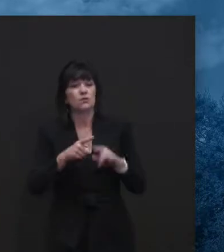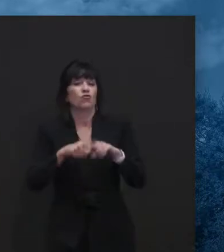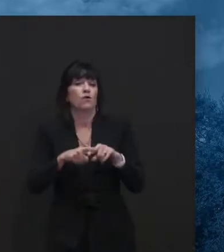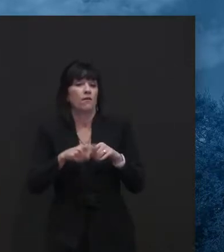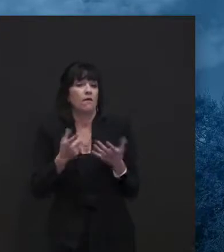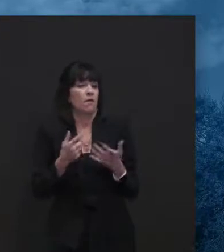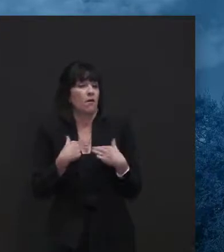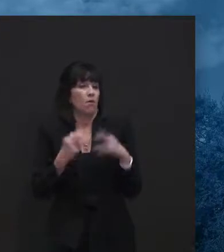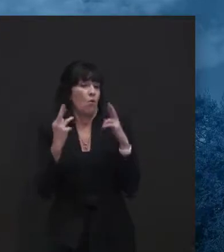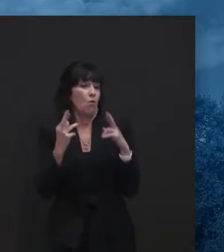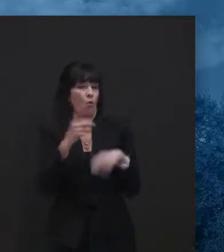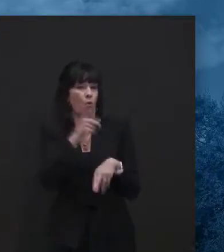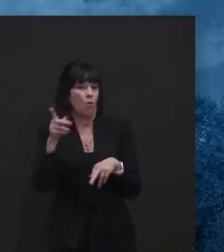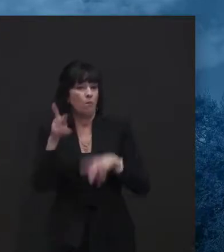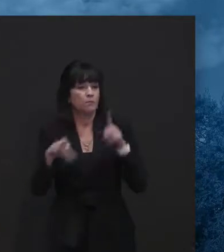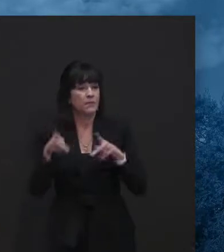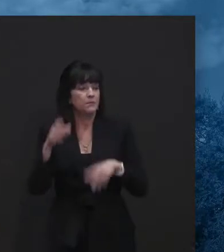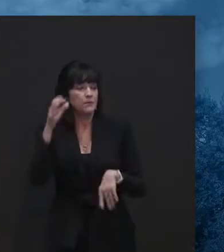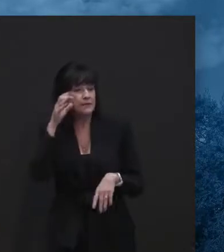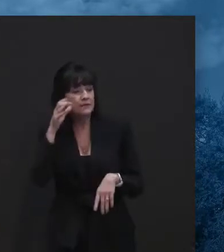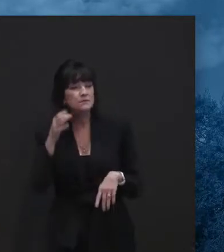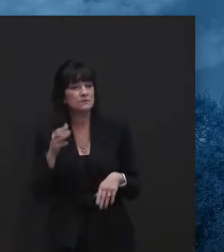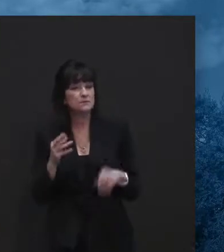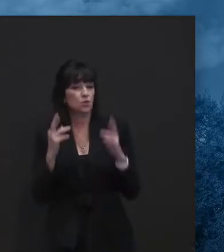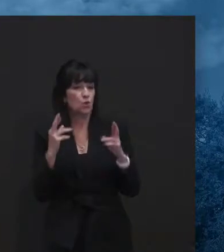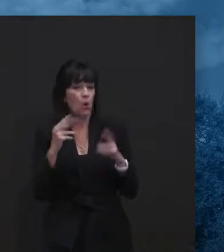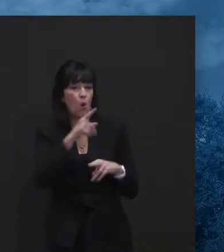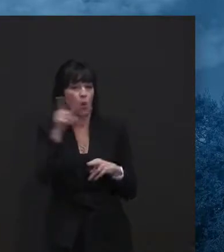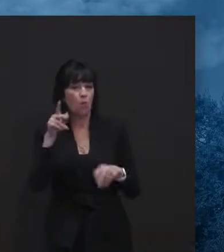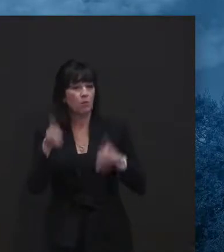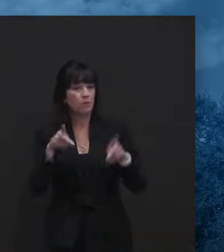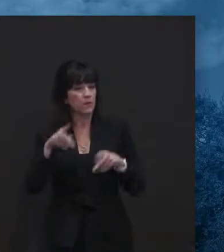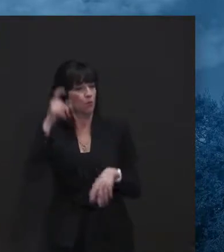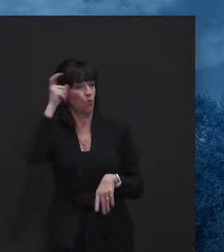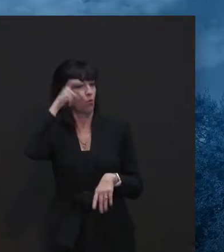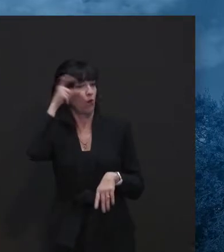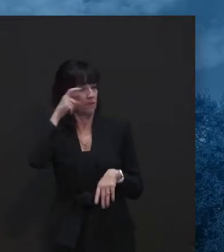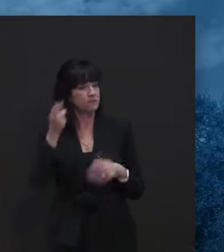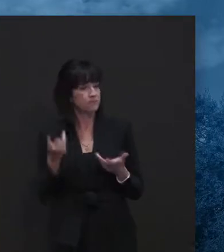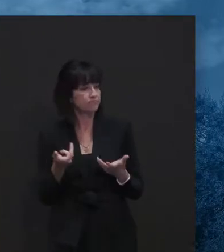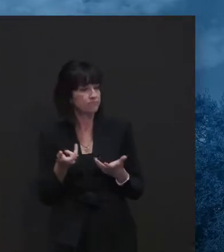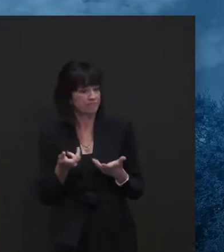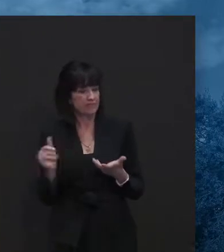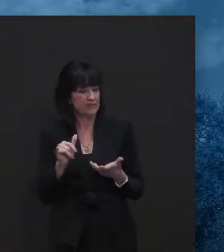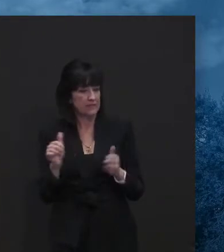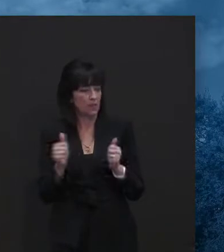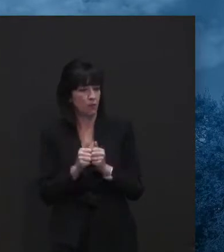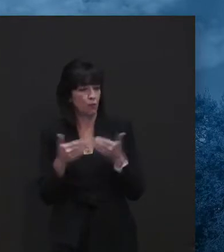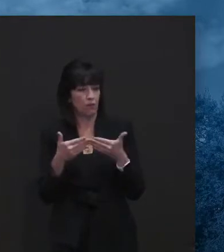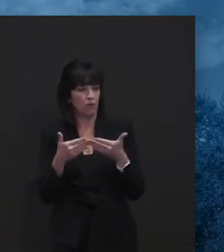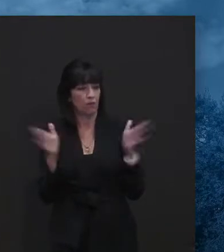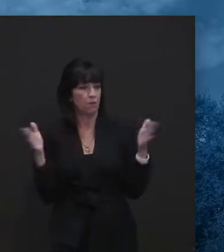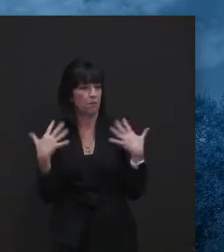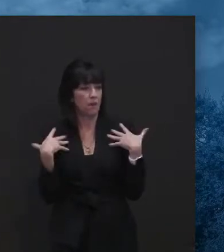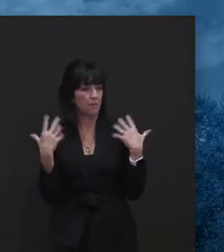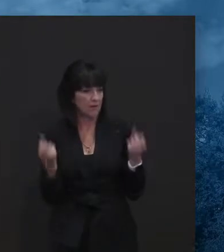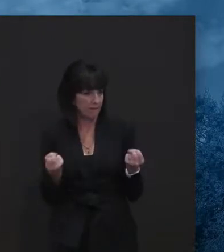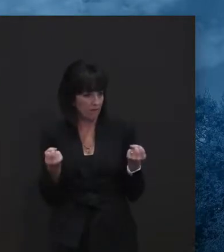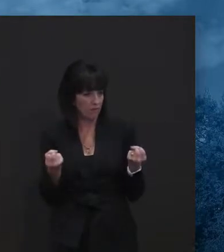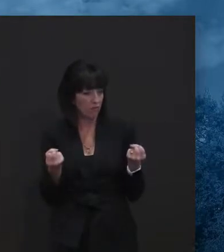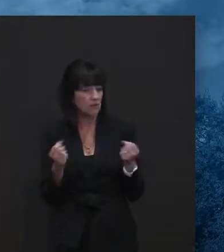are certain things that we do with, with, uh, public, uh, establishments, uh, with, uh, health enforcement,